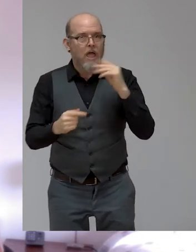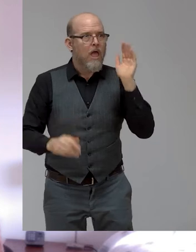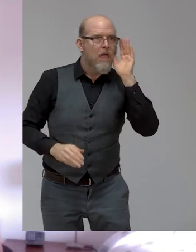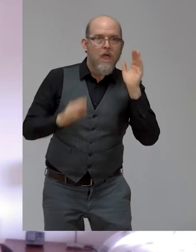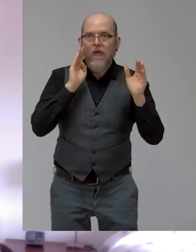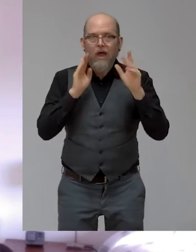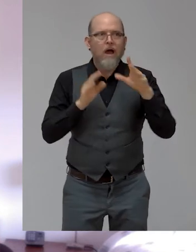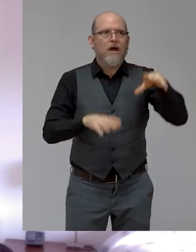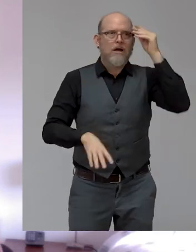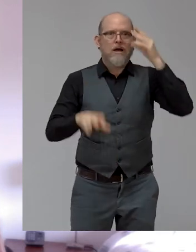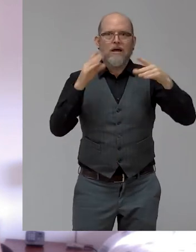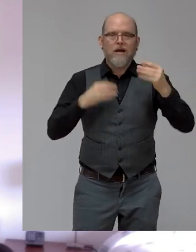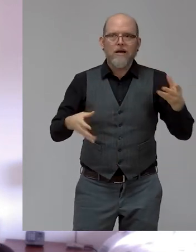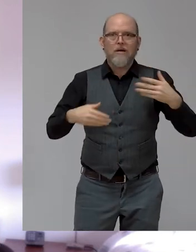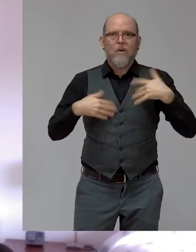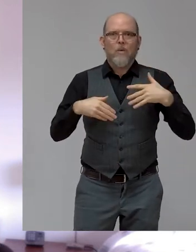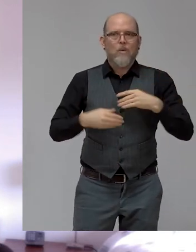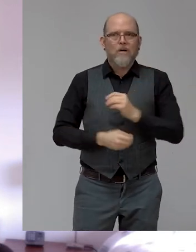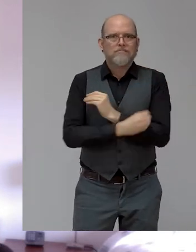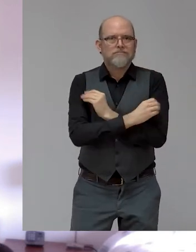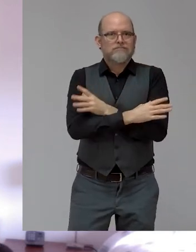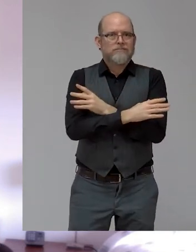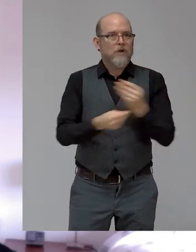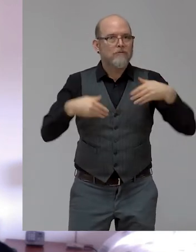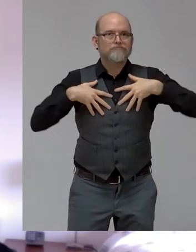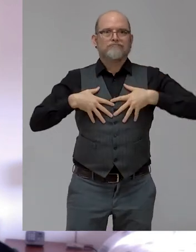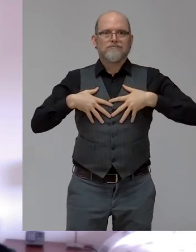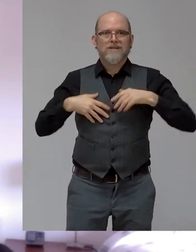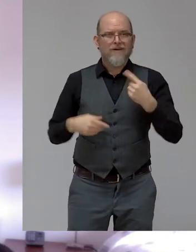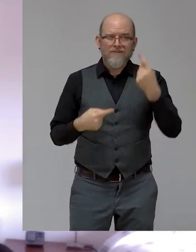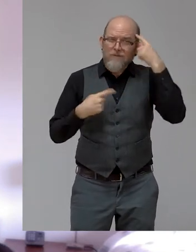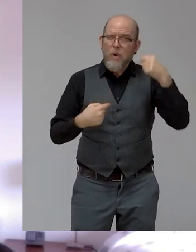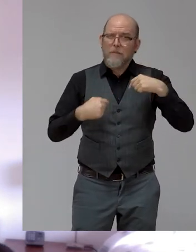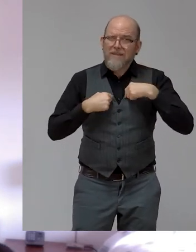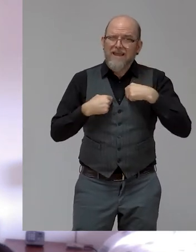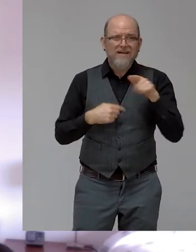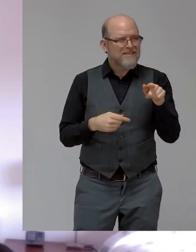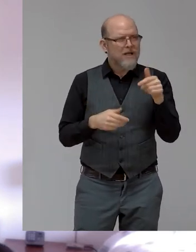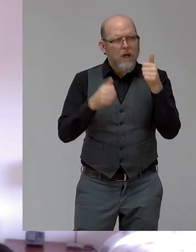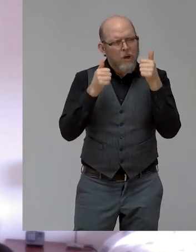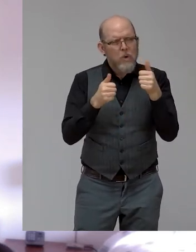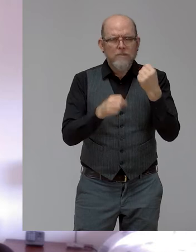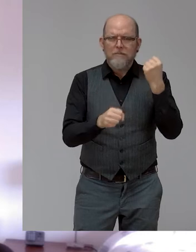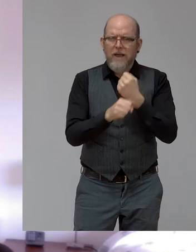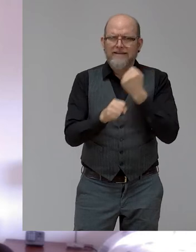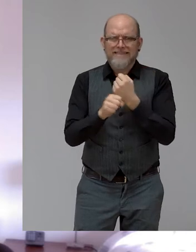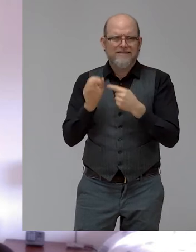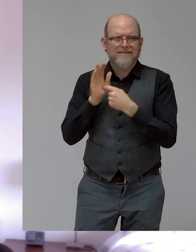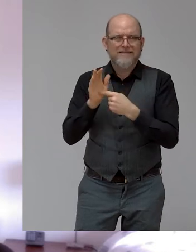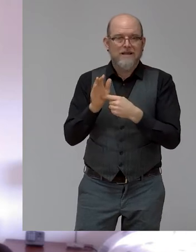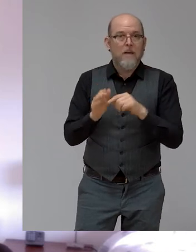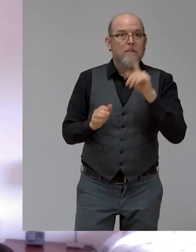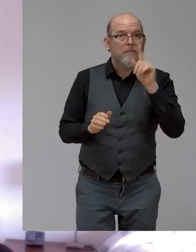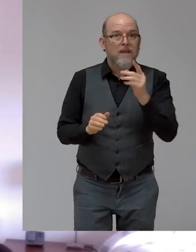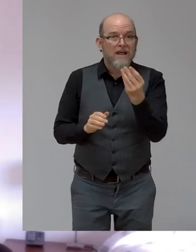how much good can be done, and at the same time, how much good it is for business, and why there's a business